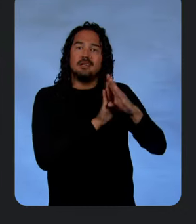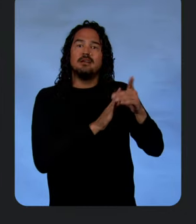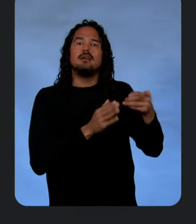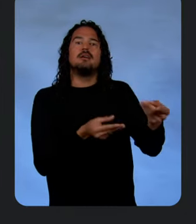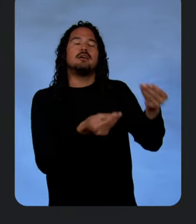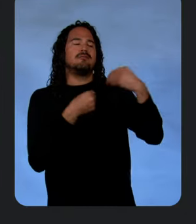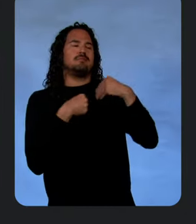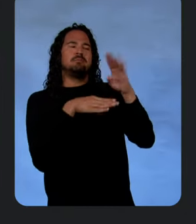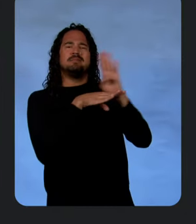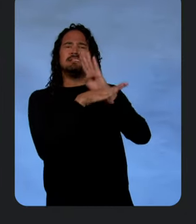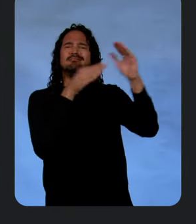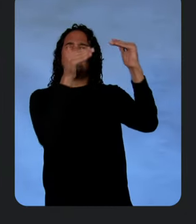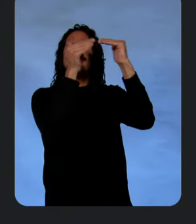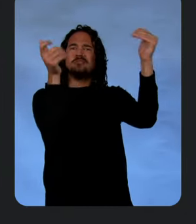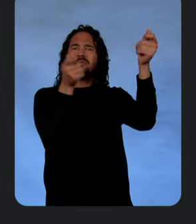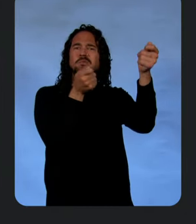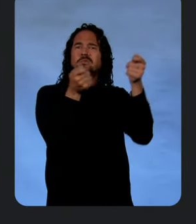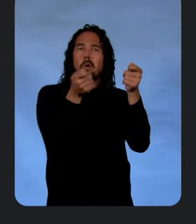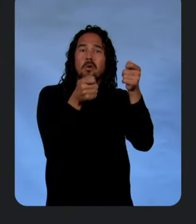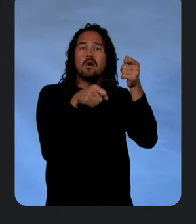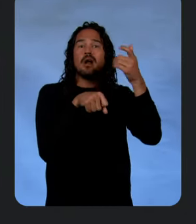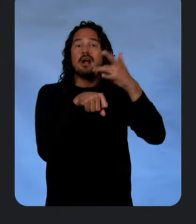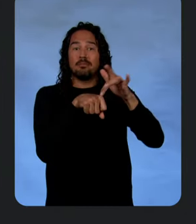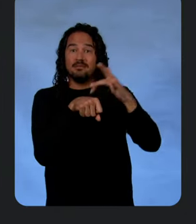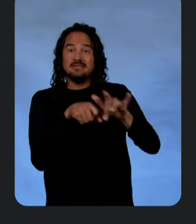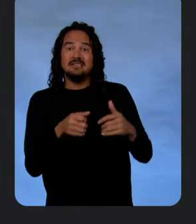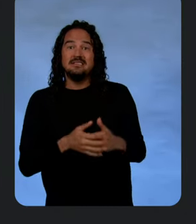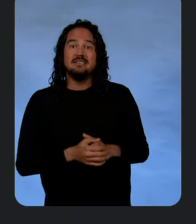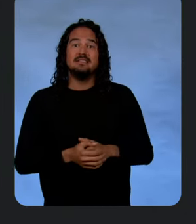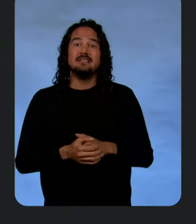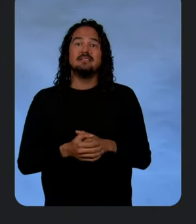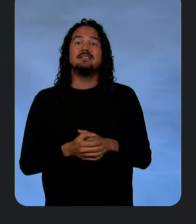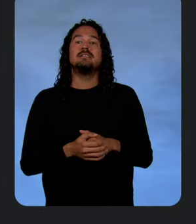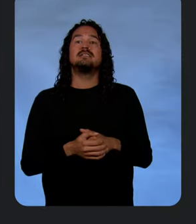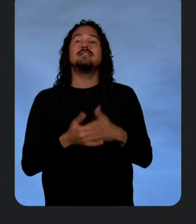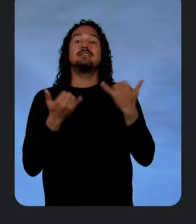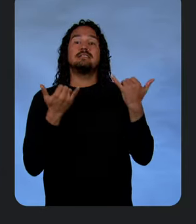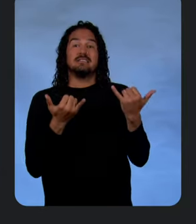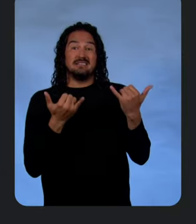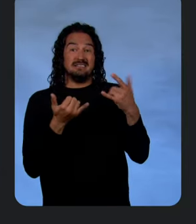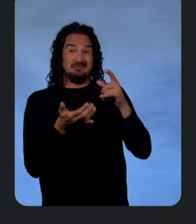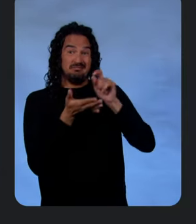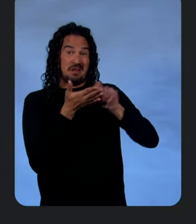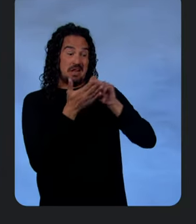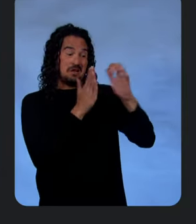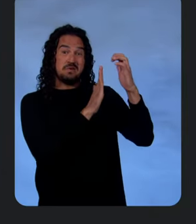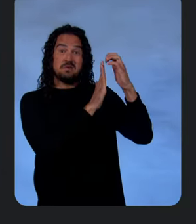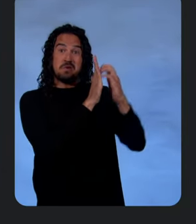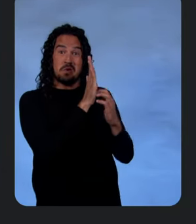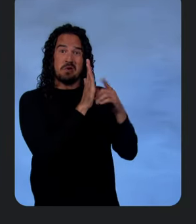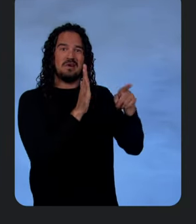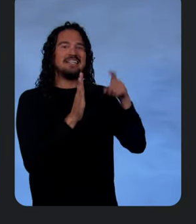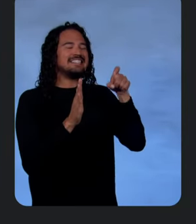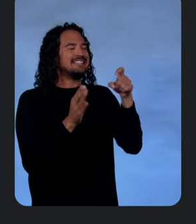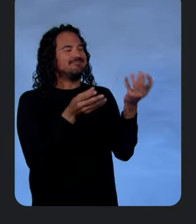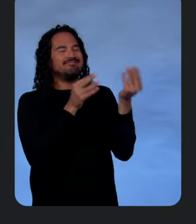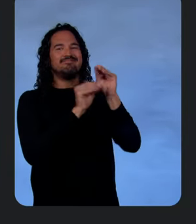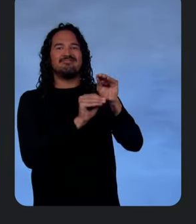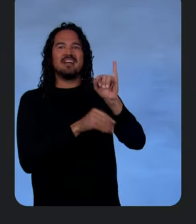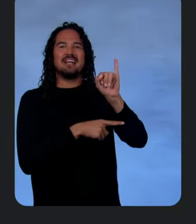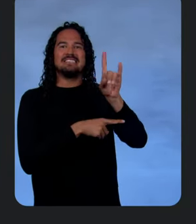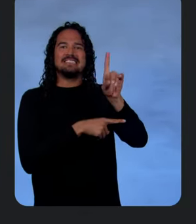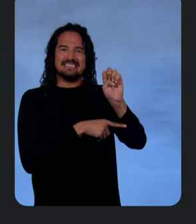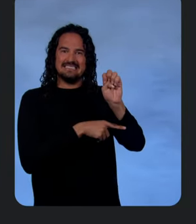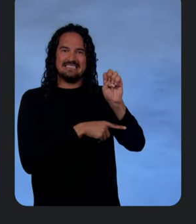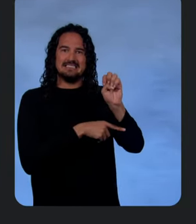enterprise-grade controls and capabilities. And since we're going to write some code, we'll need an IDE to code it. So,